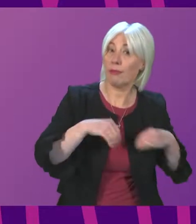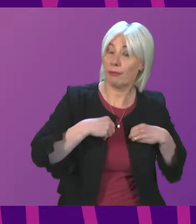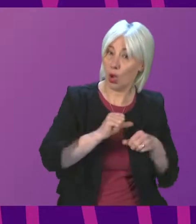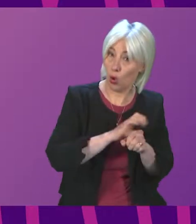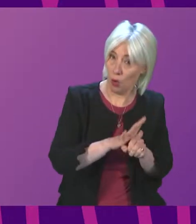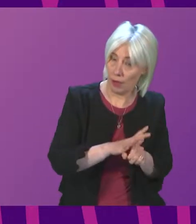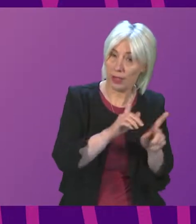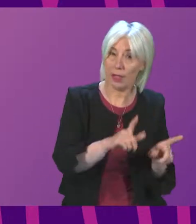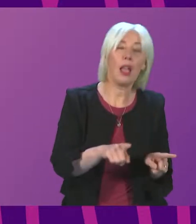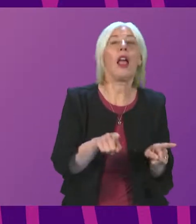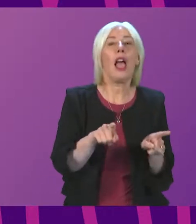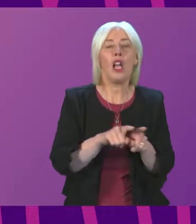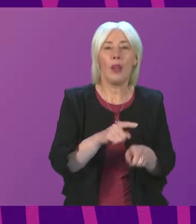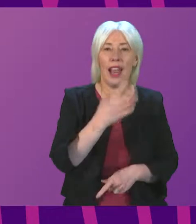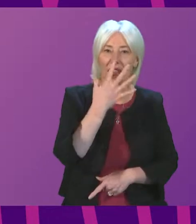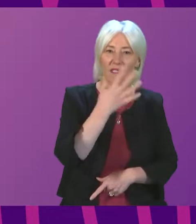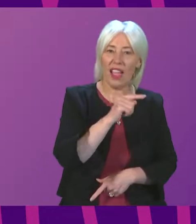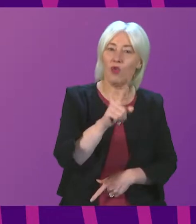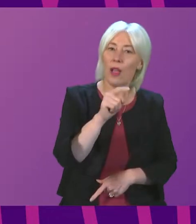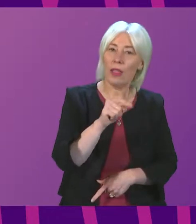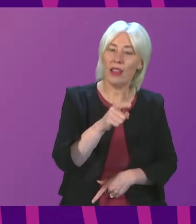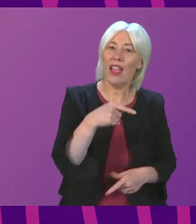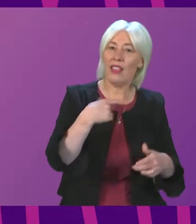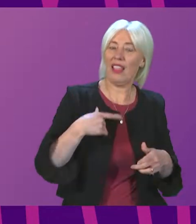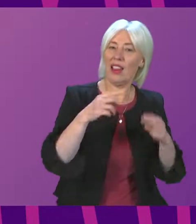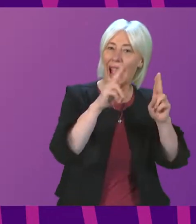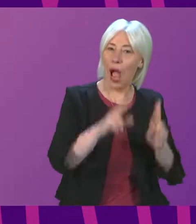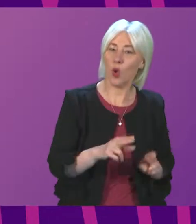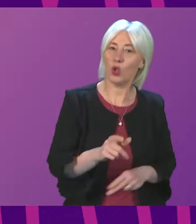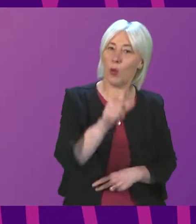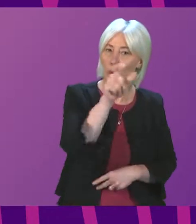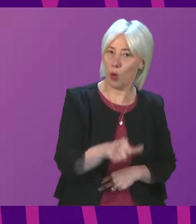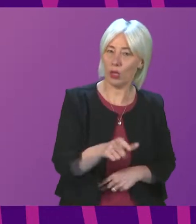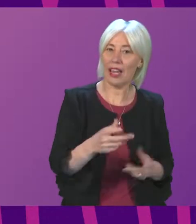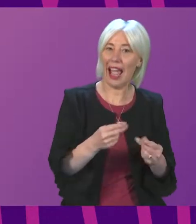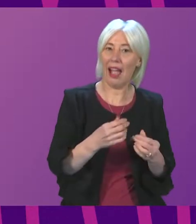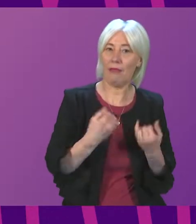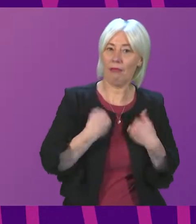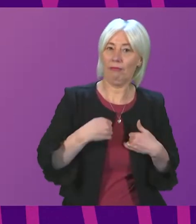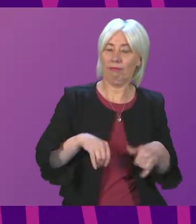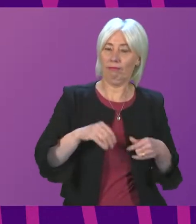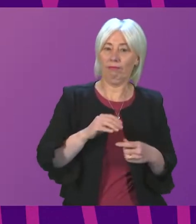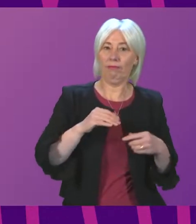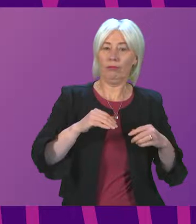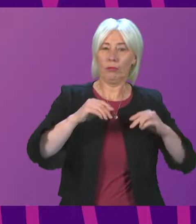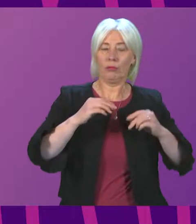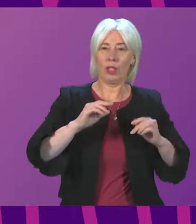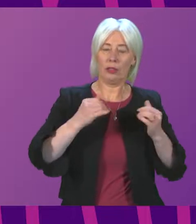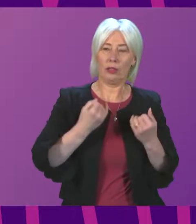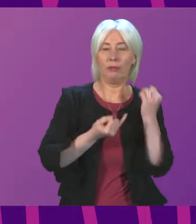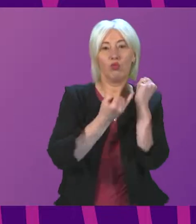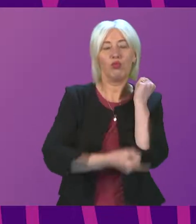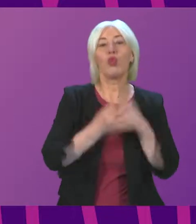and also for any 5 to 11-year-old who is a household contact of someone who is immune suppressed. All parents and carers of